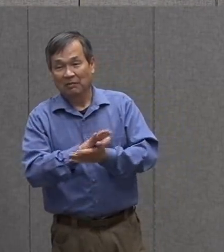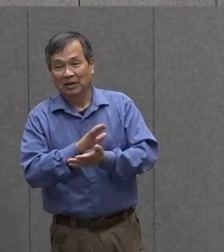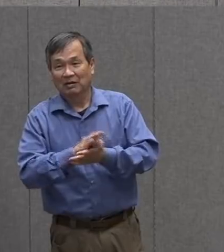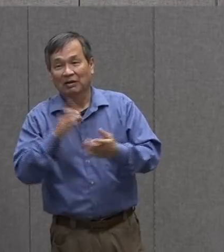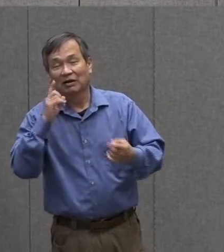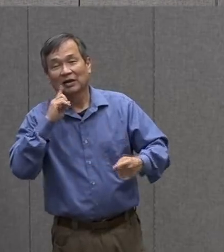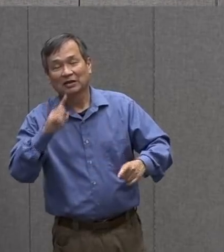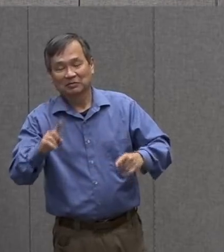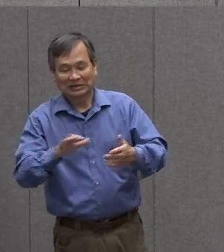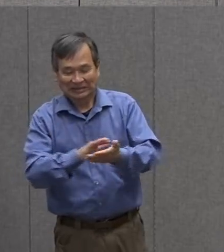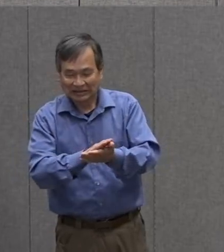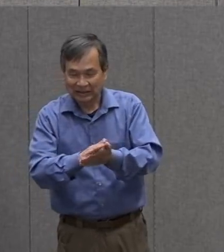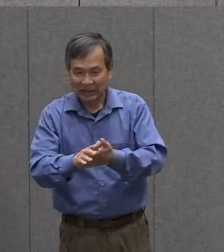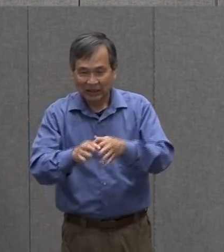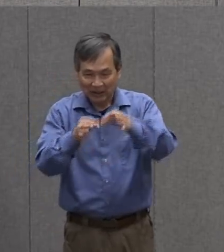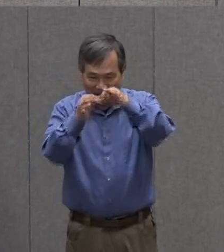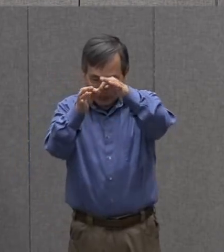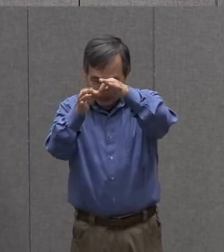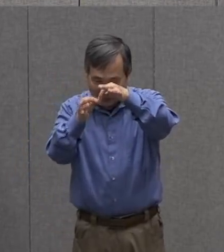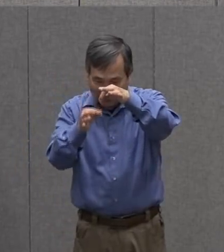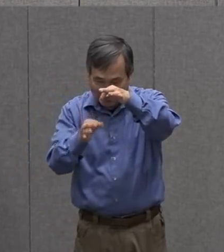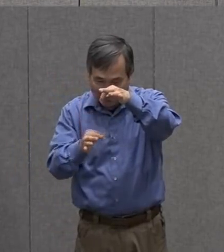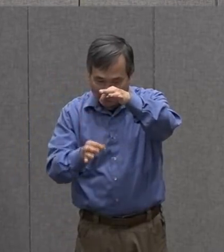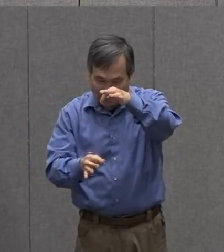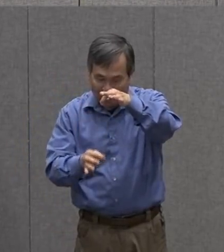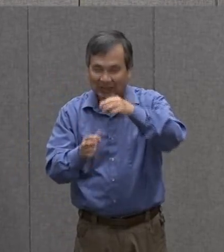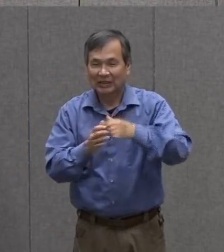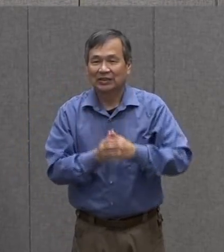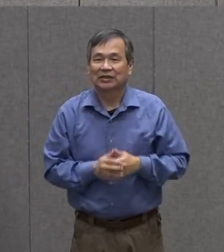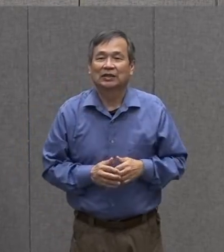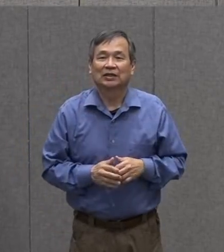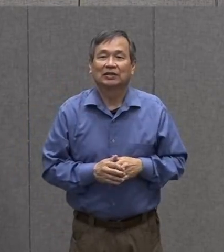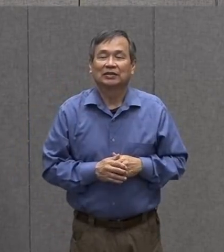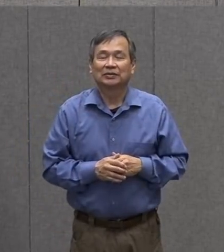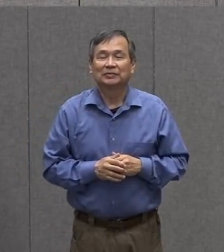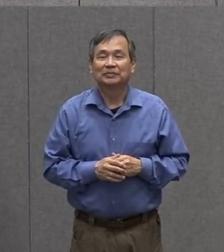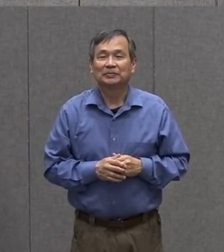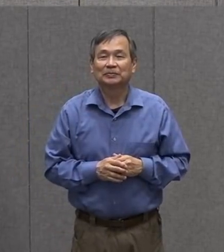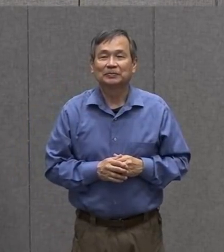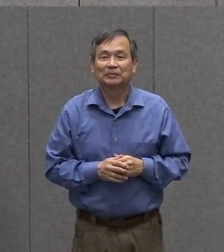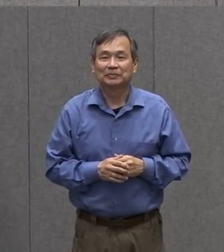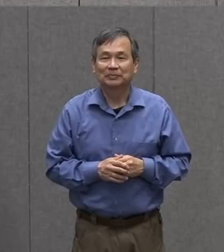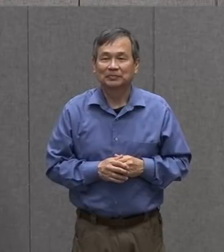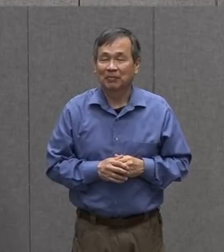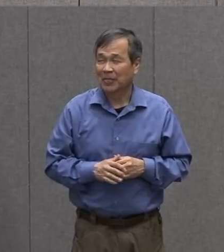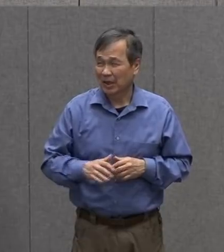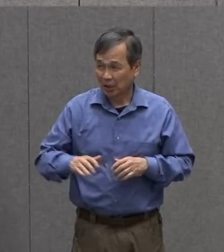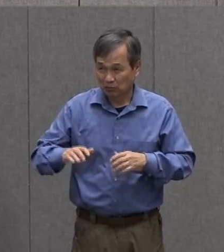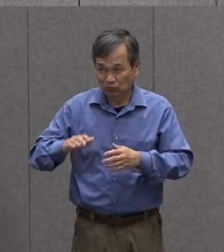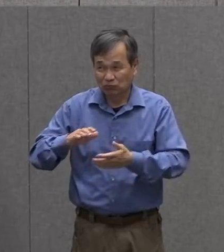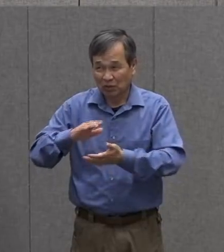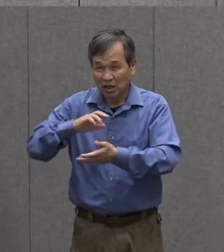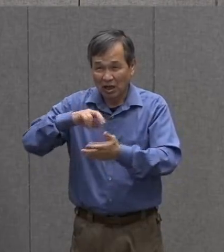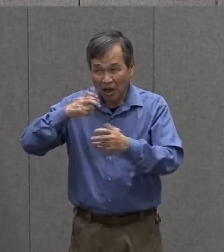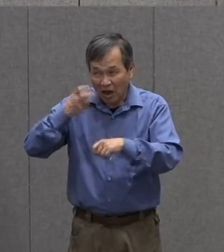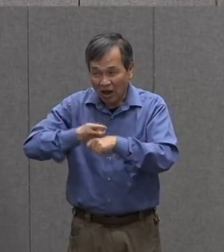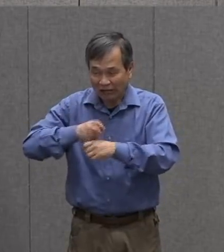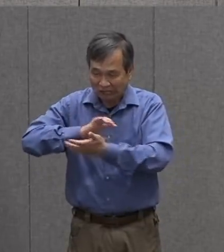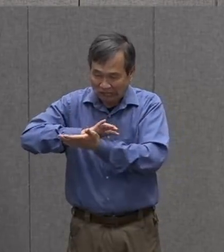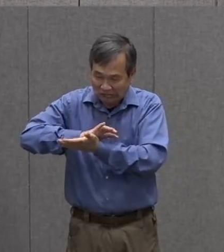the floor or the table where i'm working so i'm going to press that with my hand